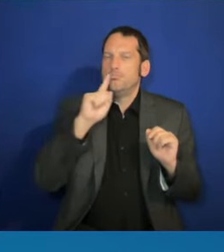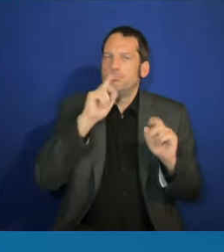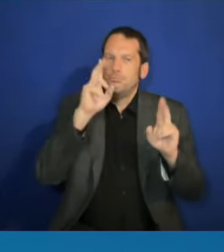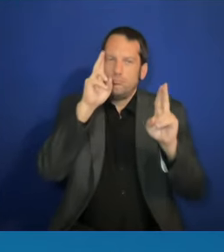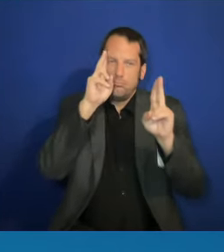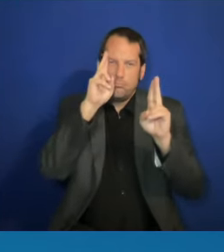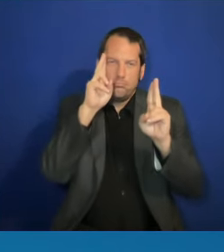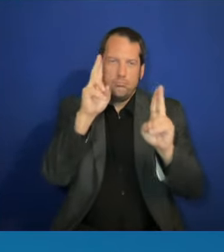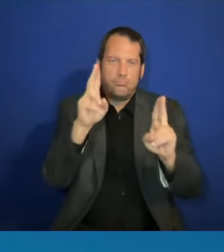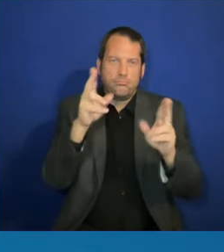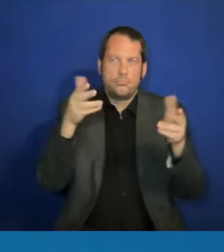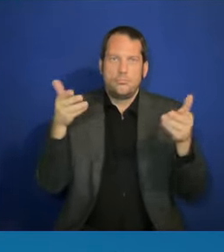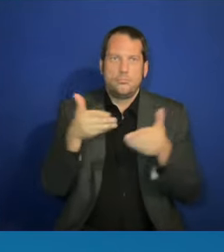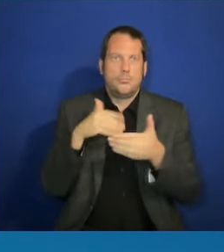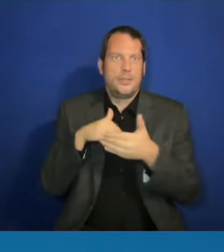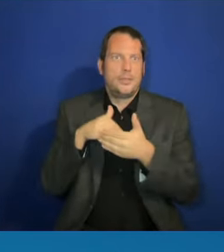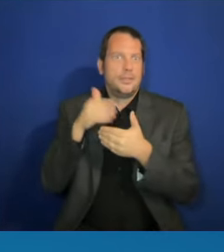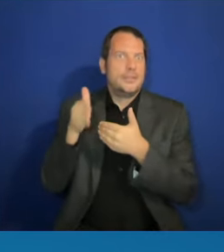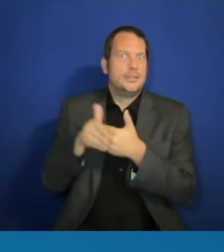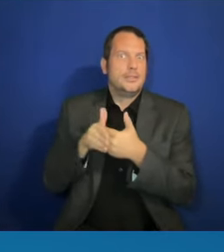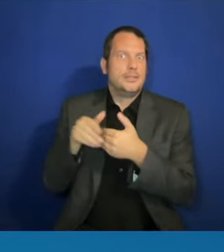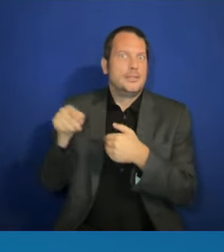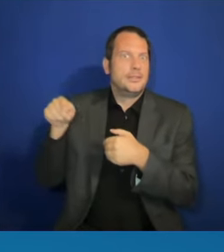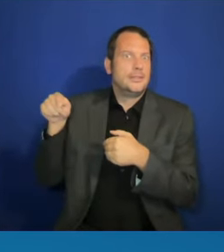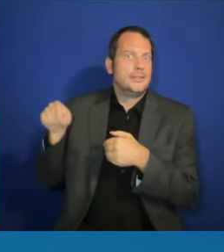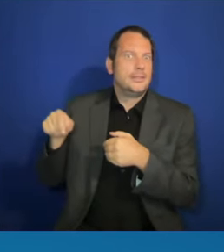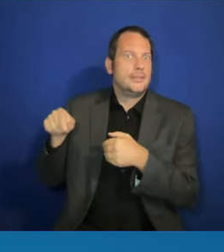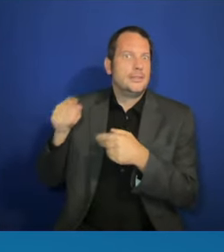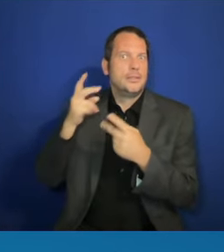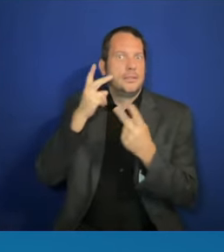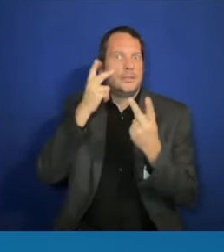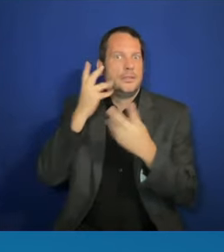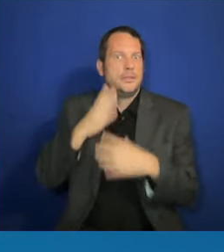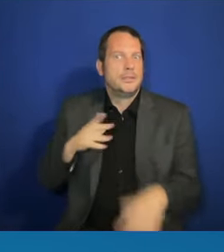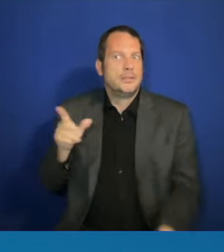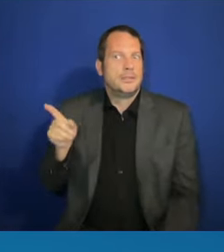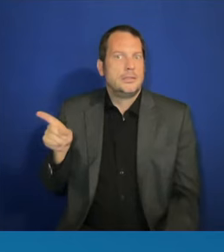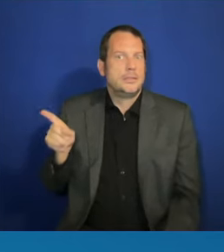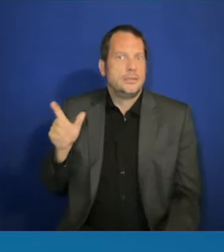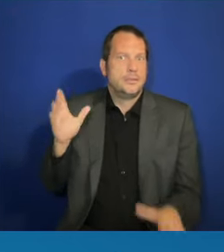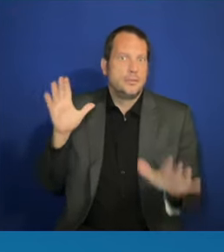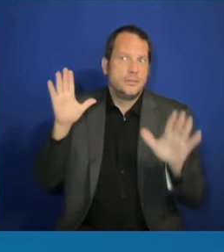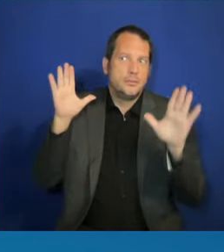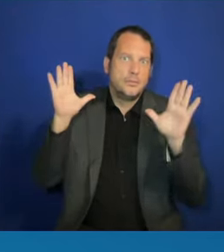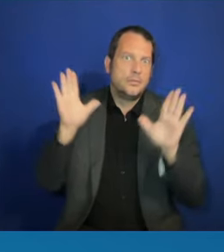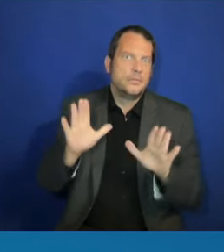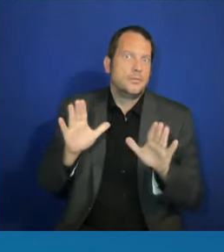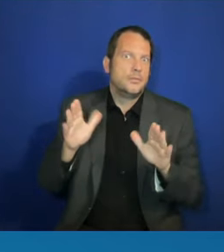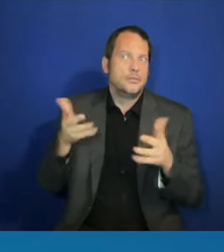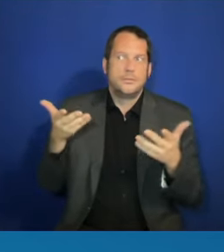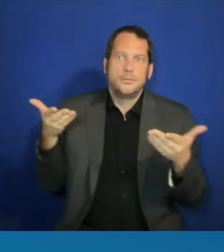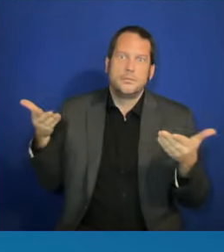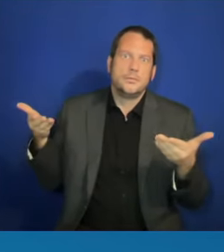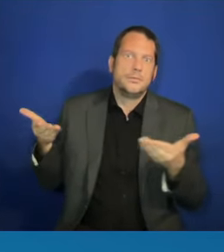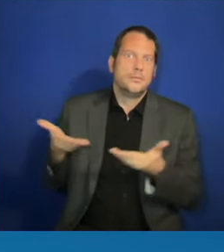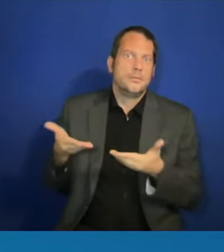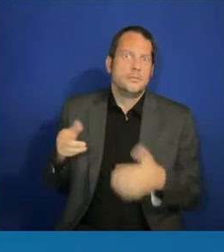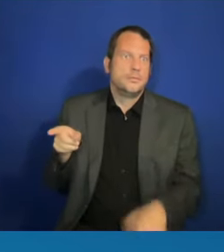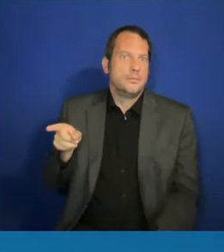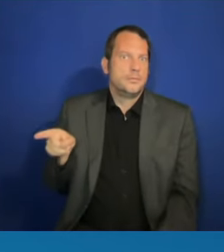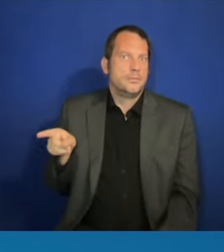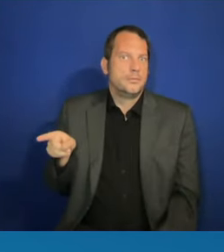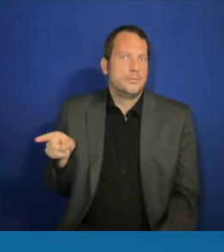great guest in our next closing plenary. She's someone